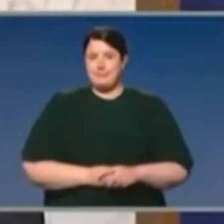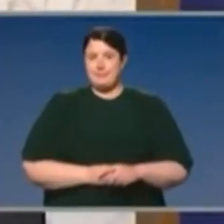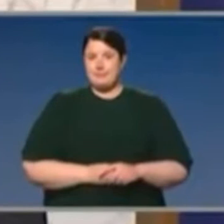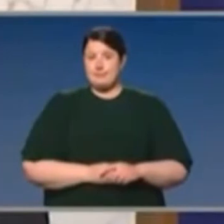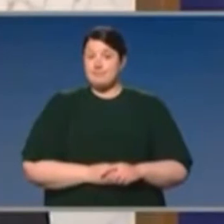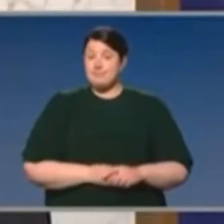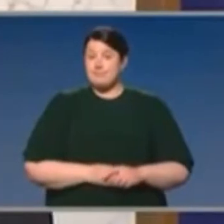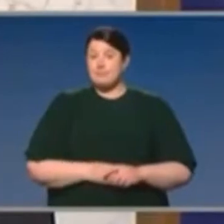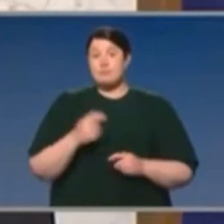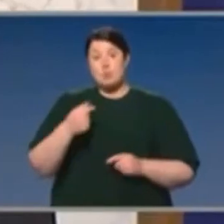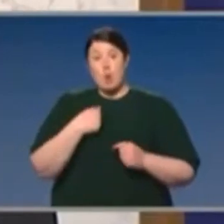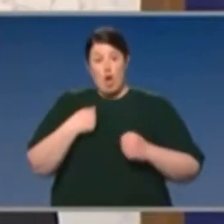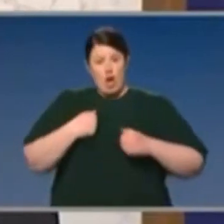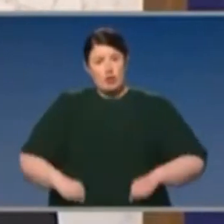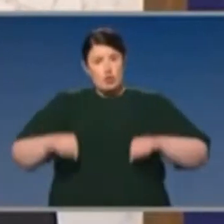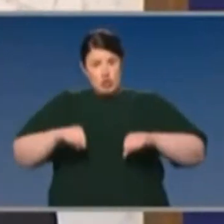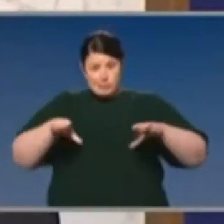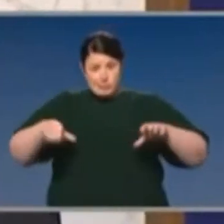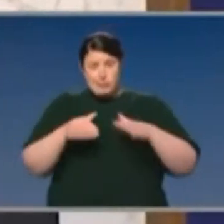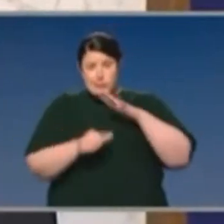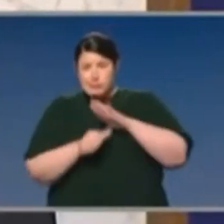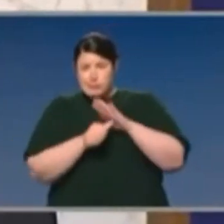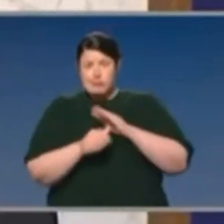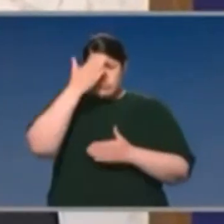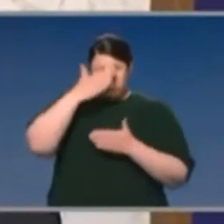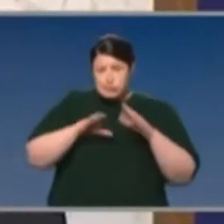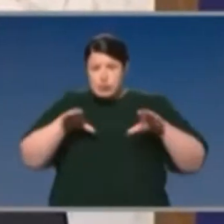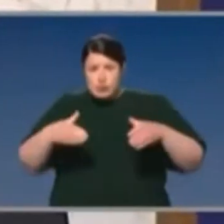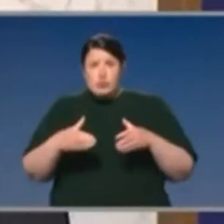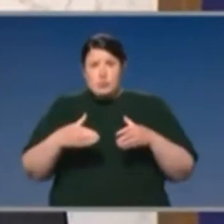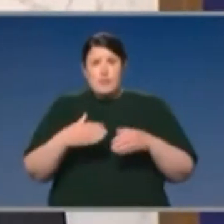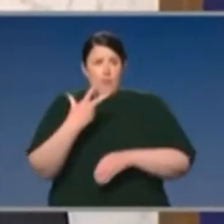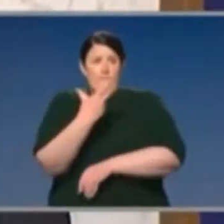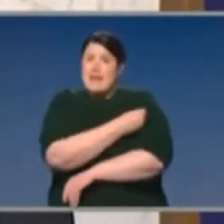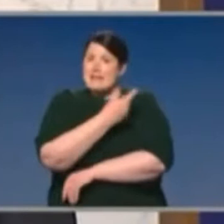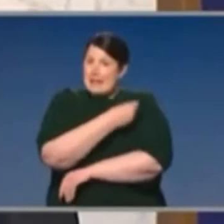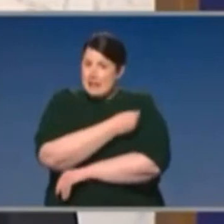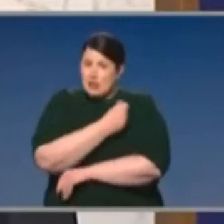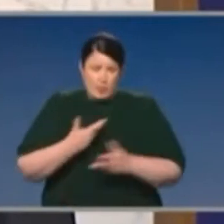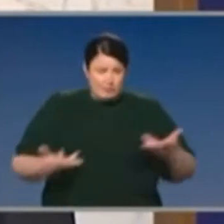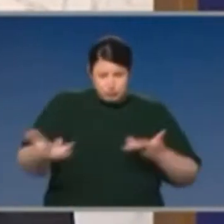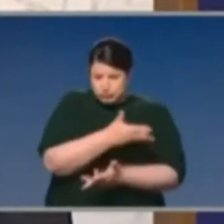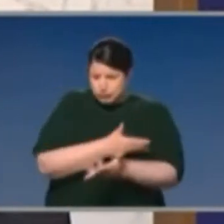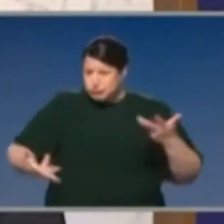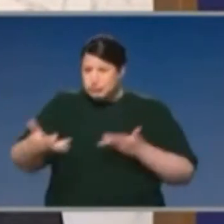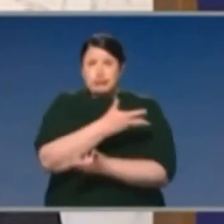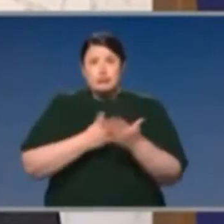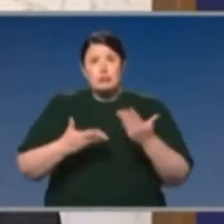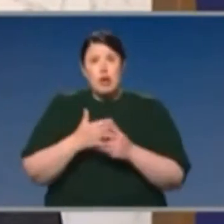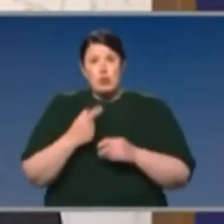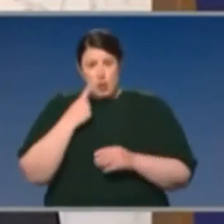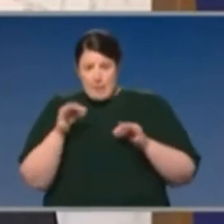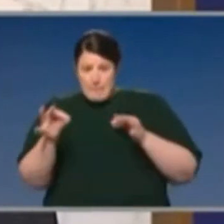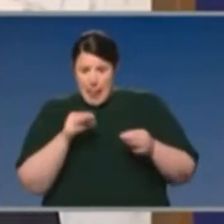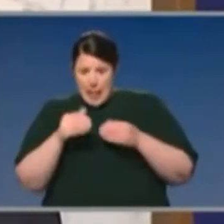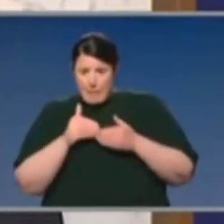Scientific and Technical Advisory Group that I chair, which is working together with an extraordinary team in the Department of Health on our